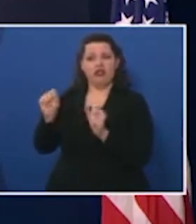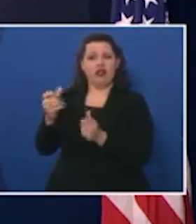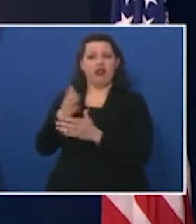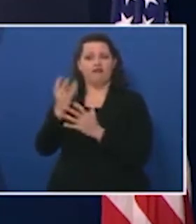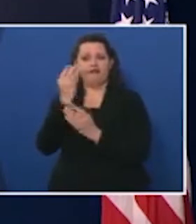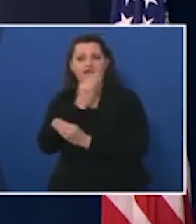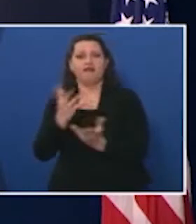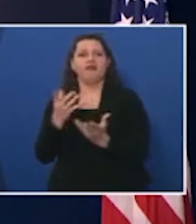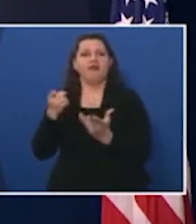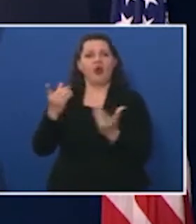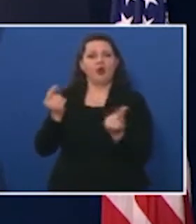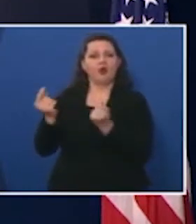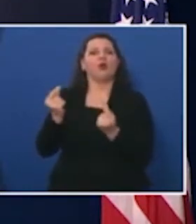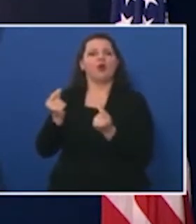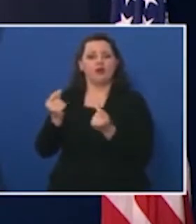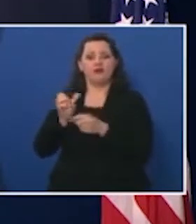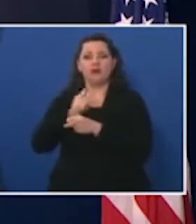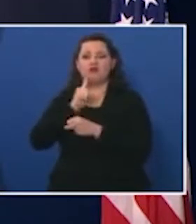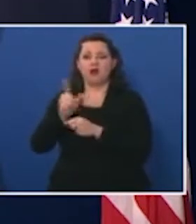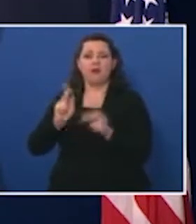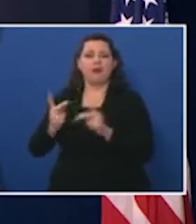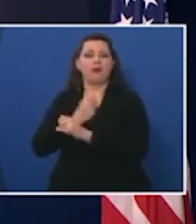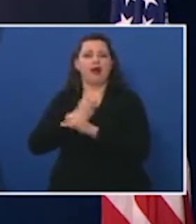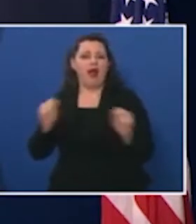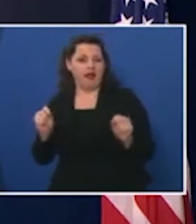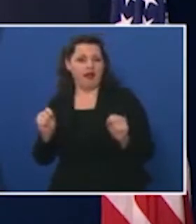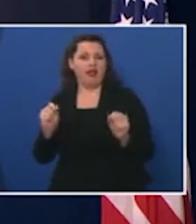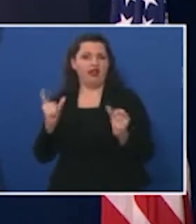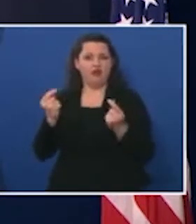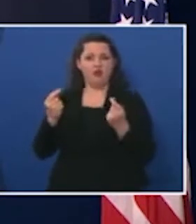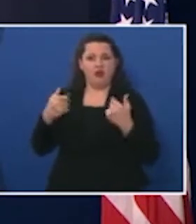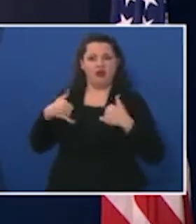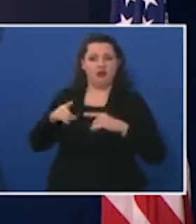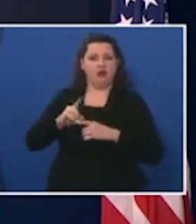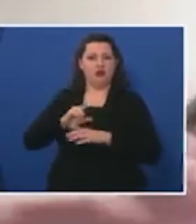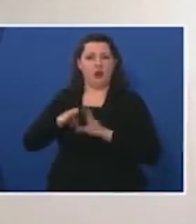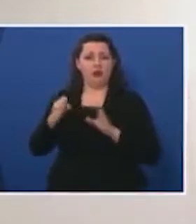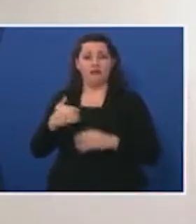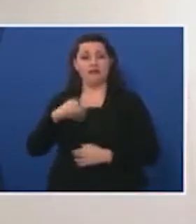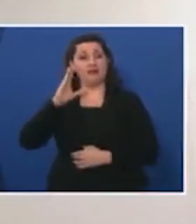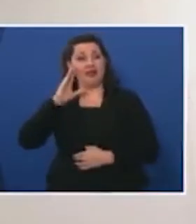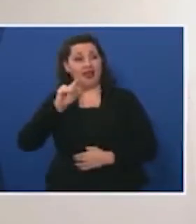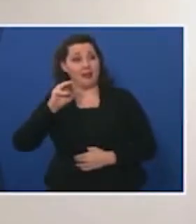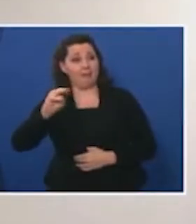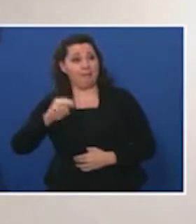they're doing to make sure that they're their members stay healthy and fit during this time hi Tom